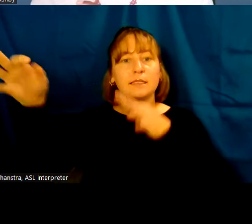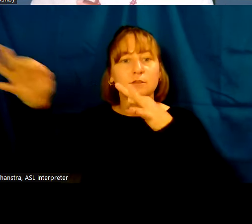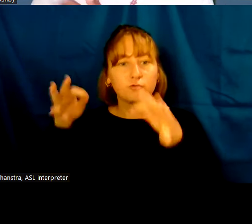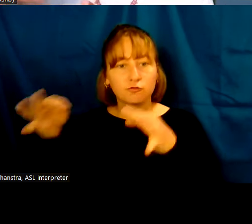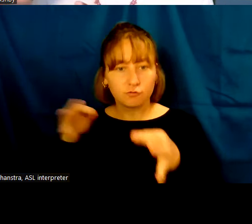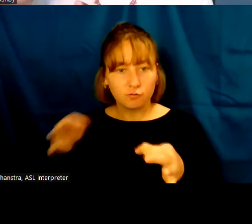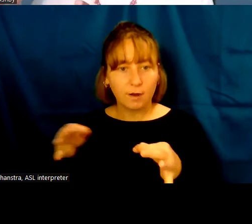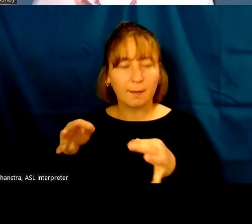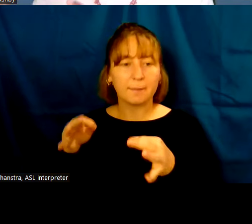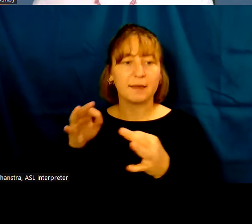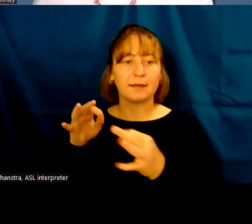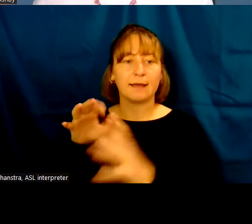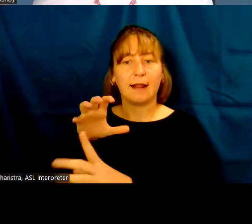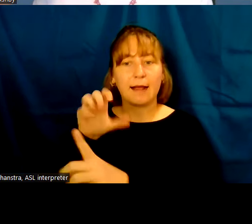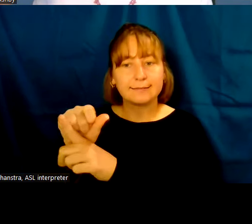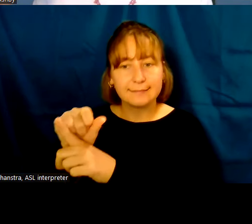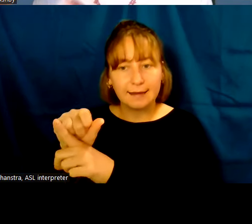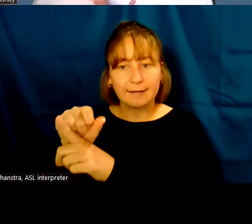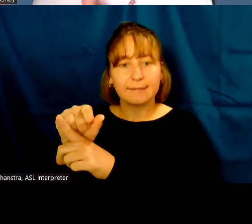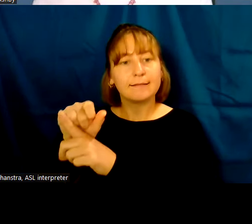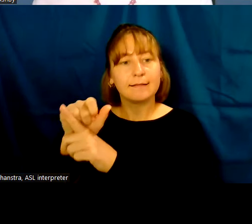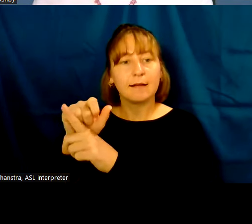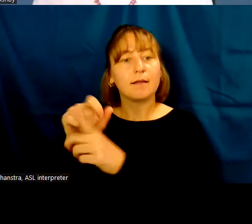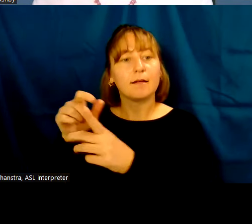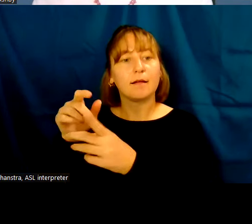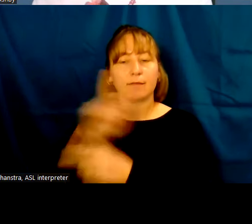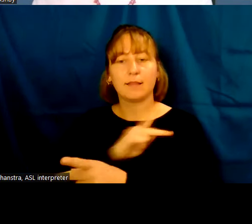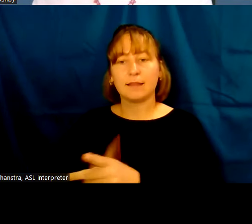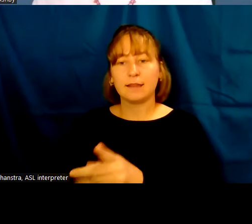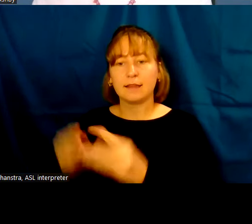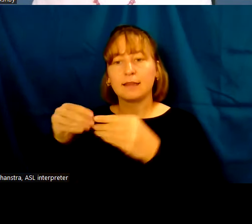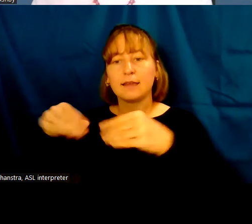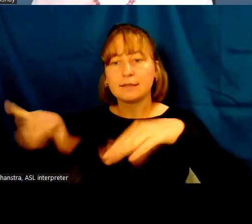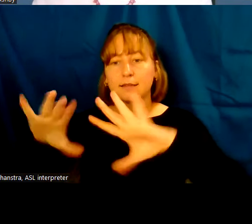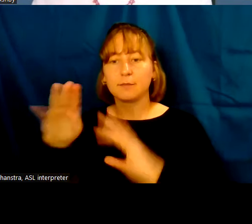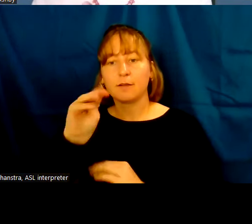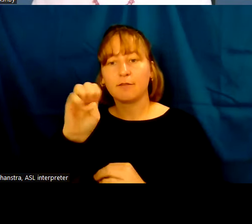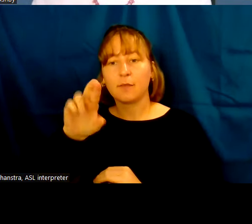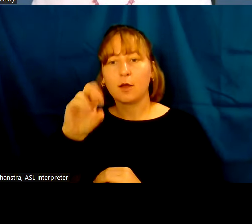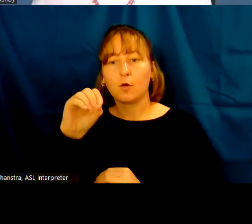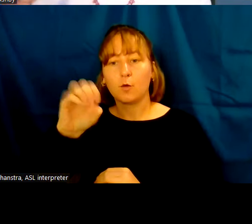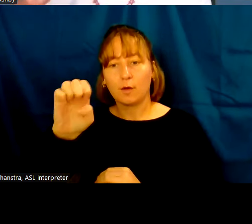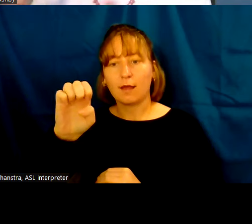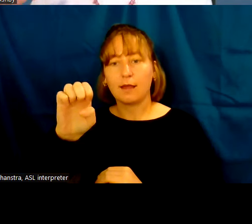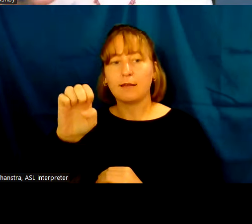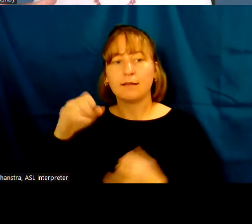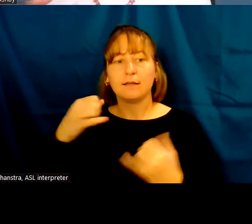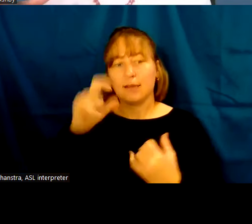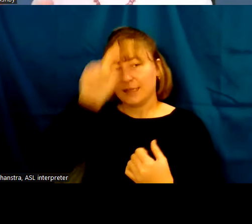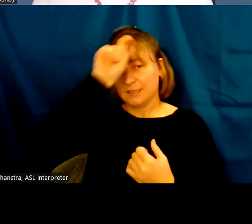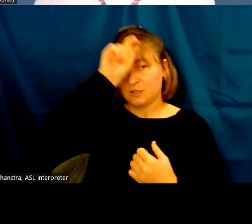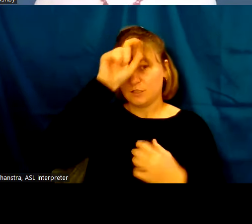of the kingdom of Meroe on the Egyptian state that is now under